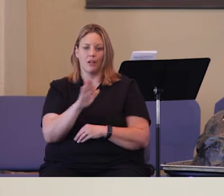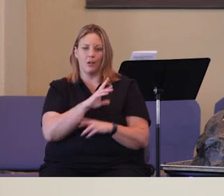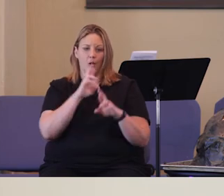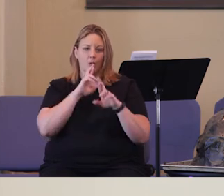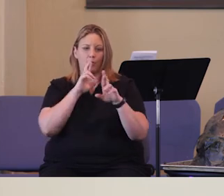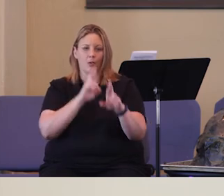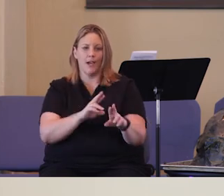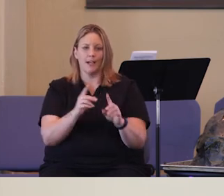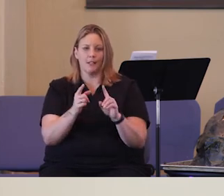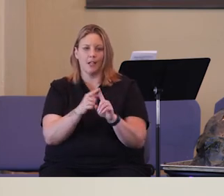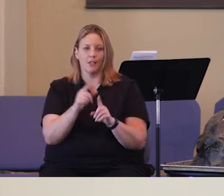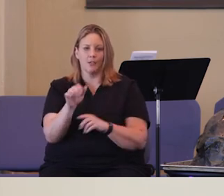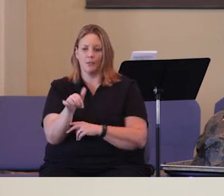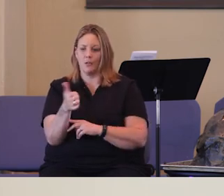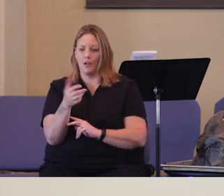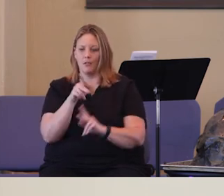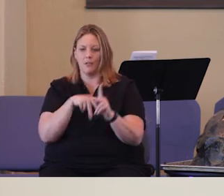others,